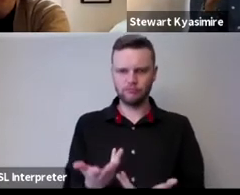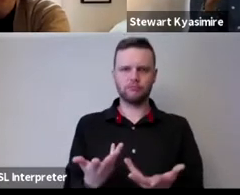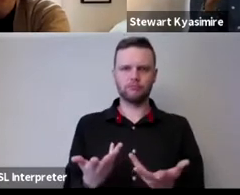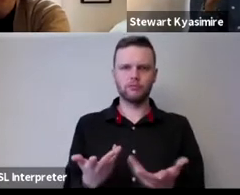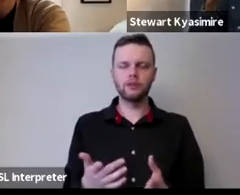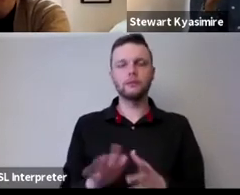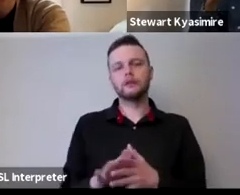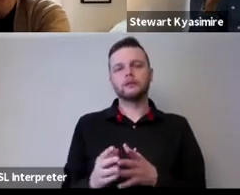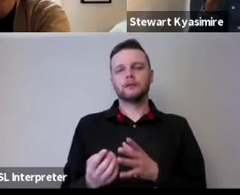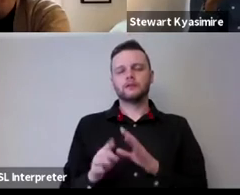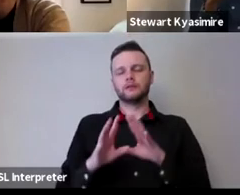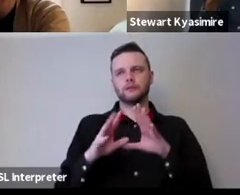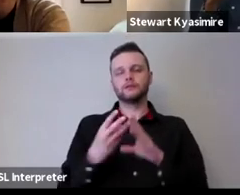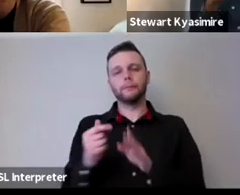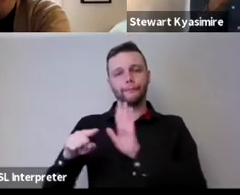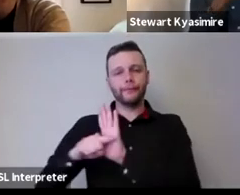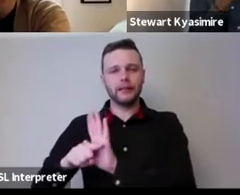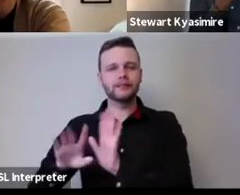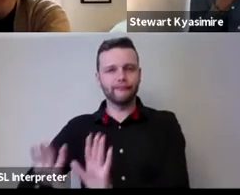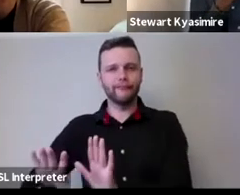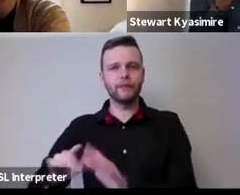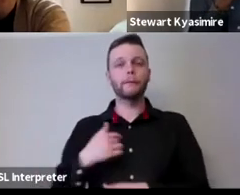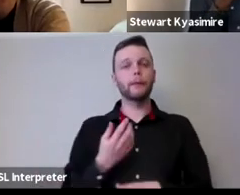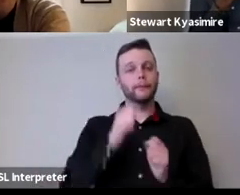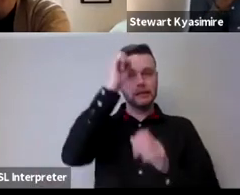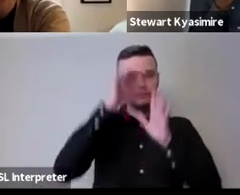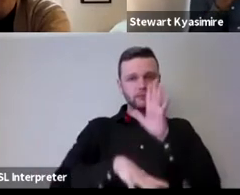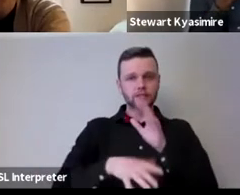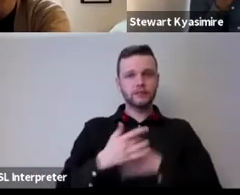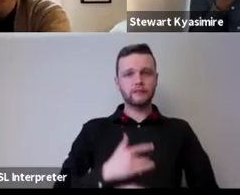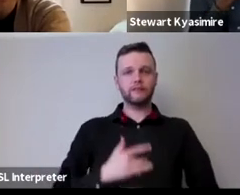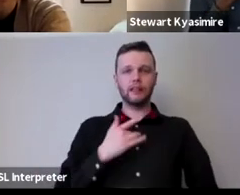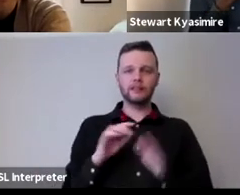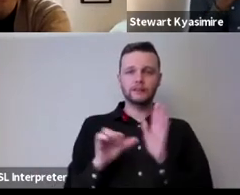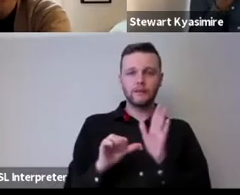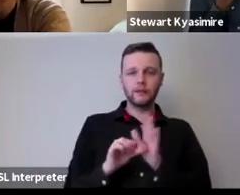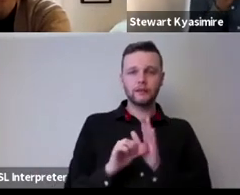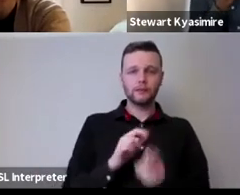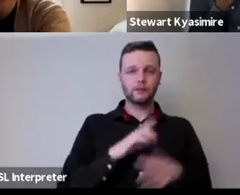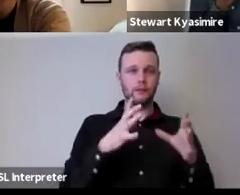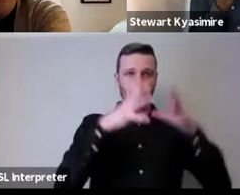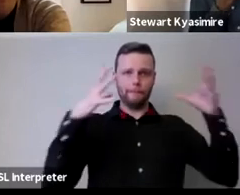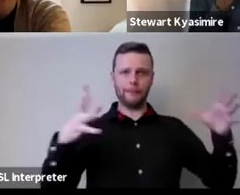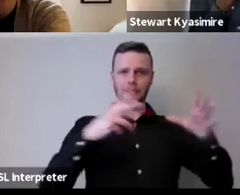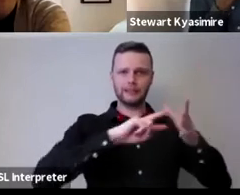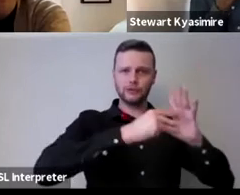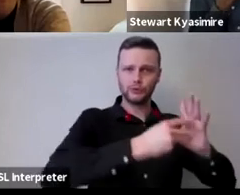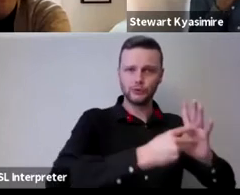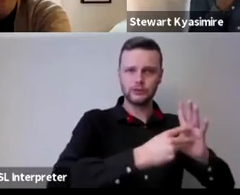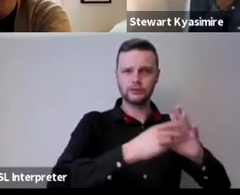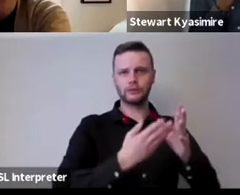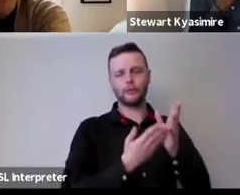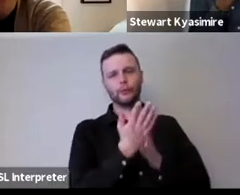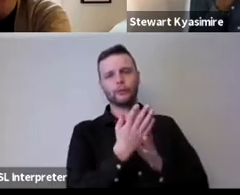all the time positive but what i experienced i only got difficulties with the big institutions like the biennale in